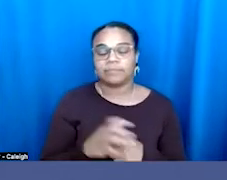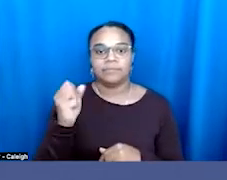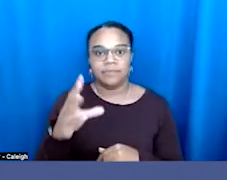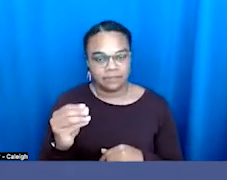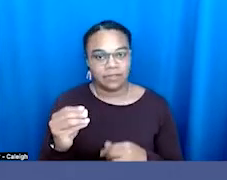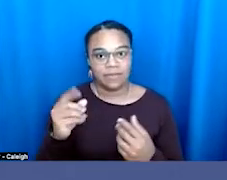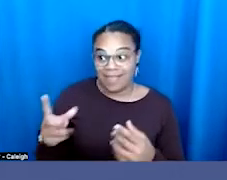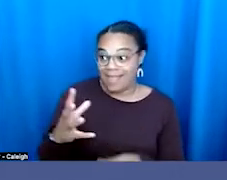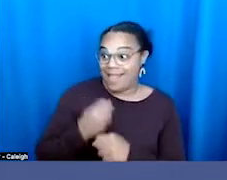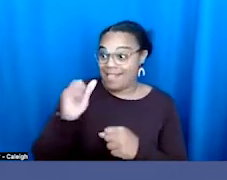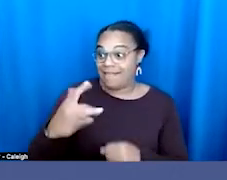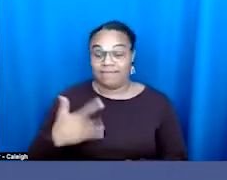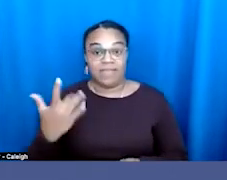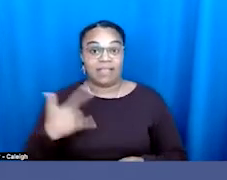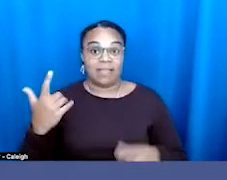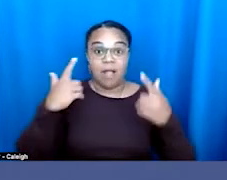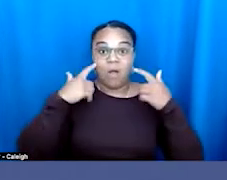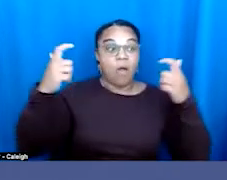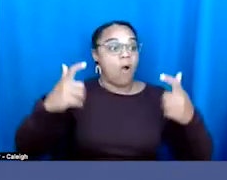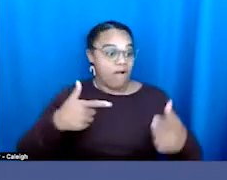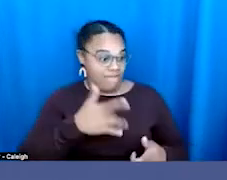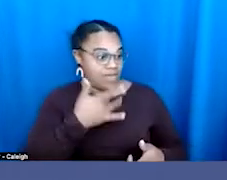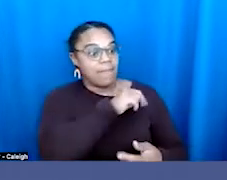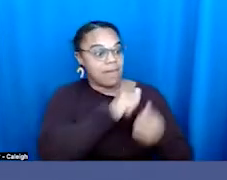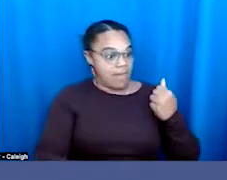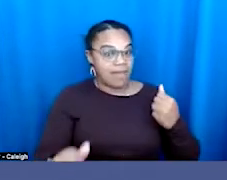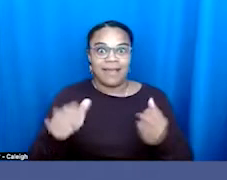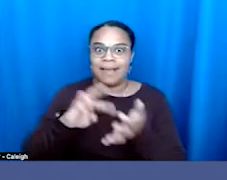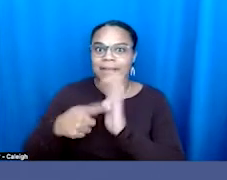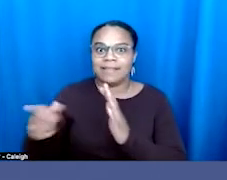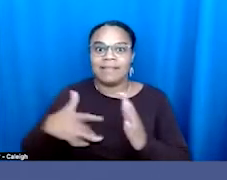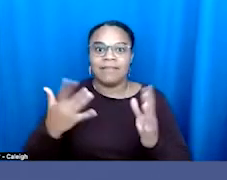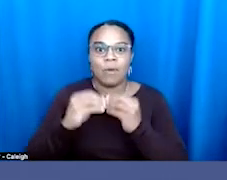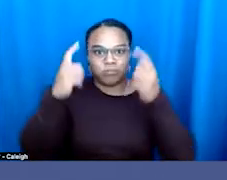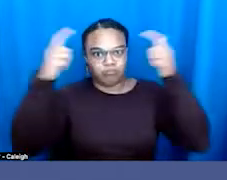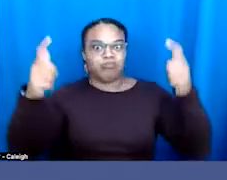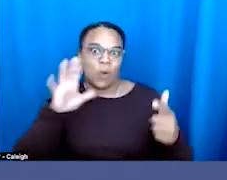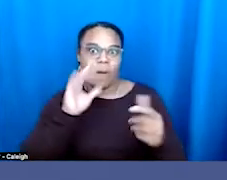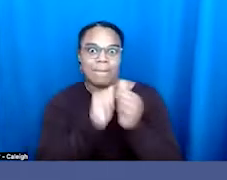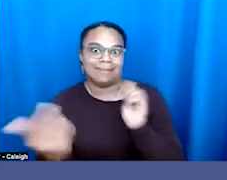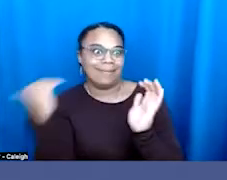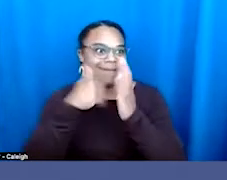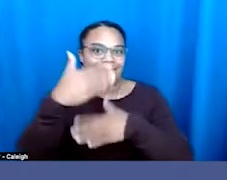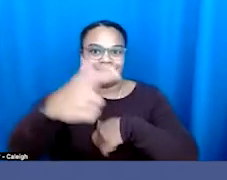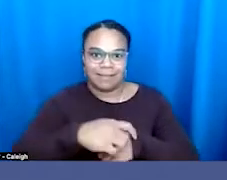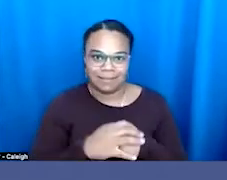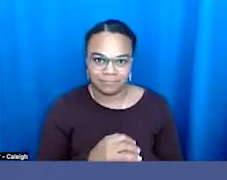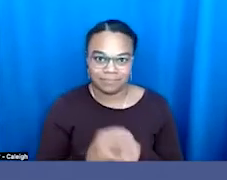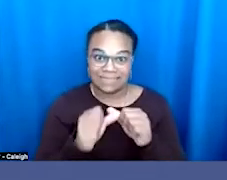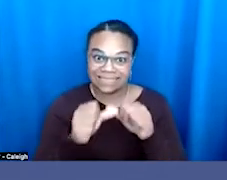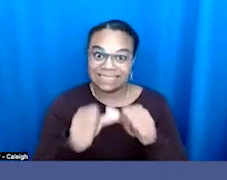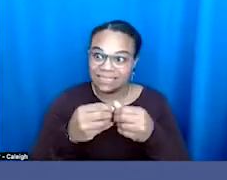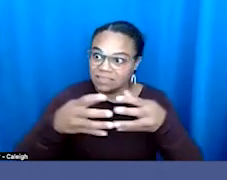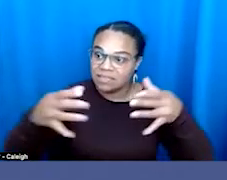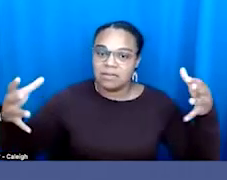legitimacy, it emboldens them for next time. And that's how we get to a place like today where, let's say, for